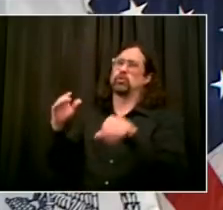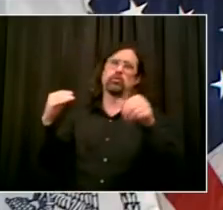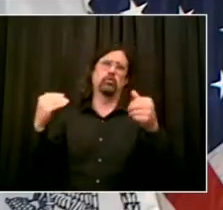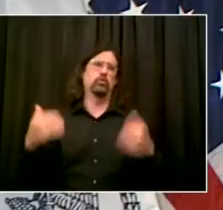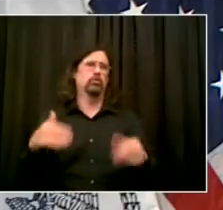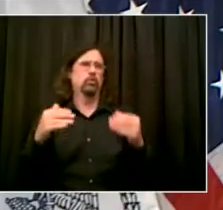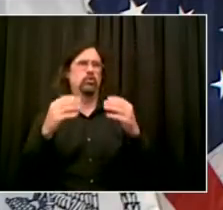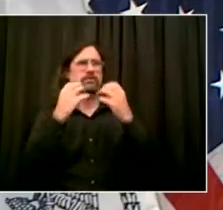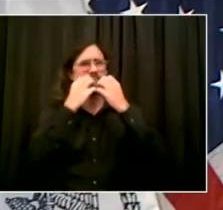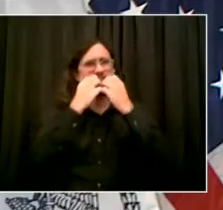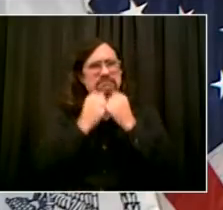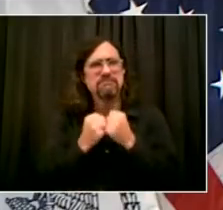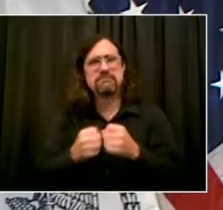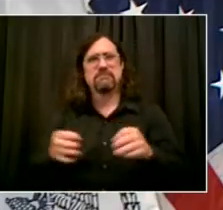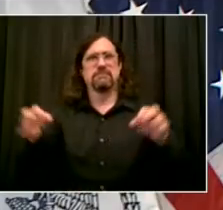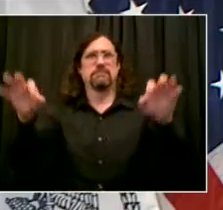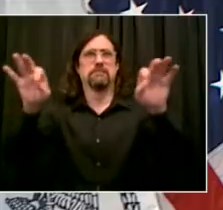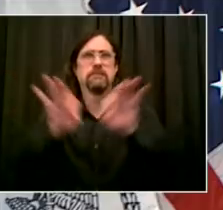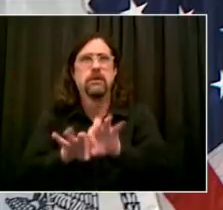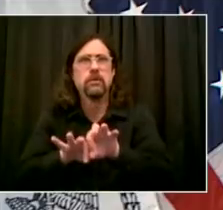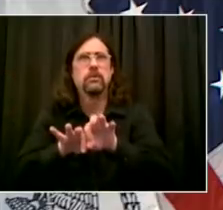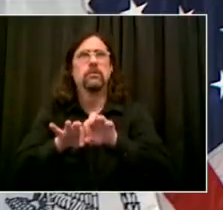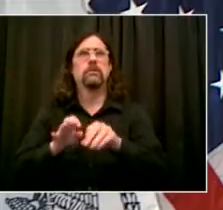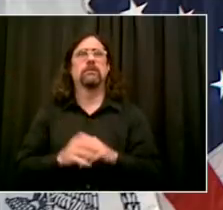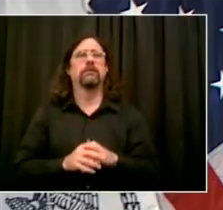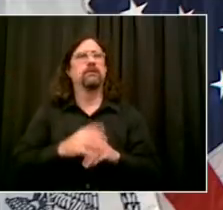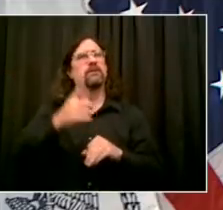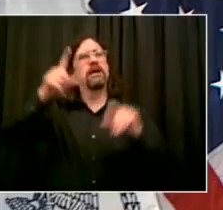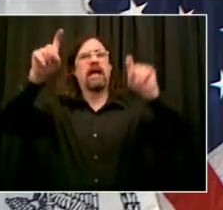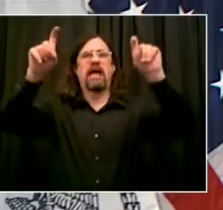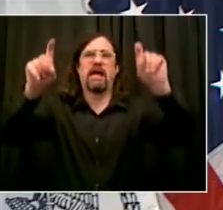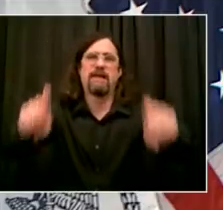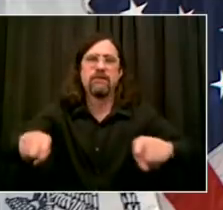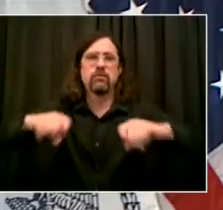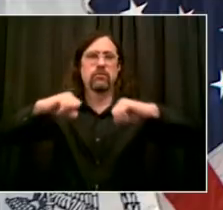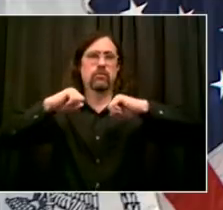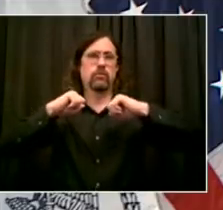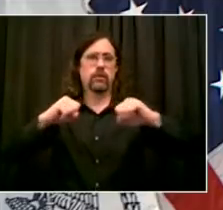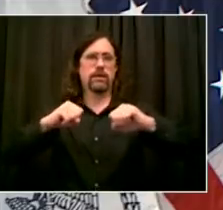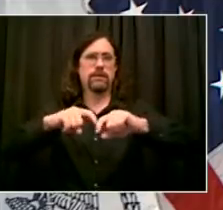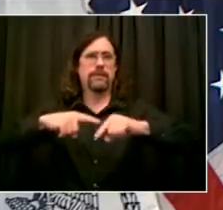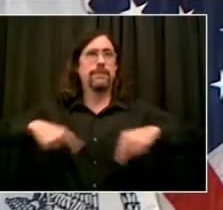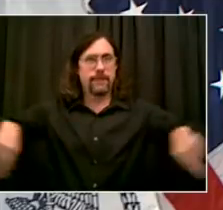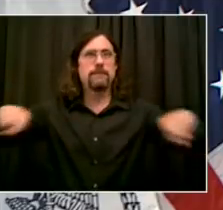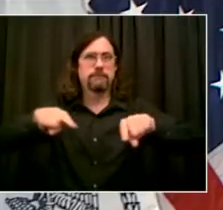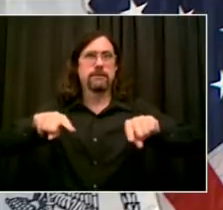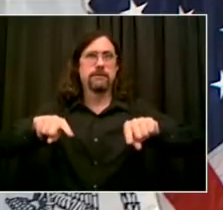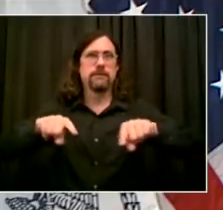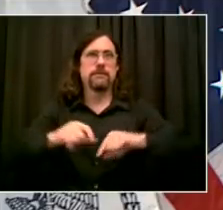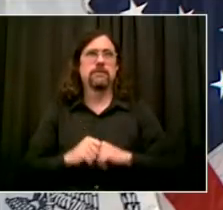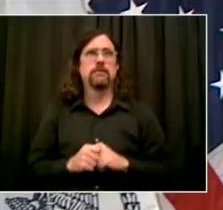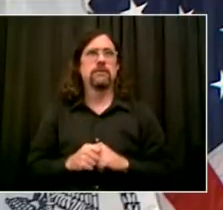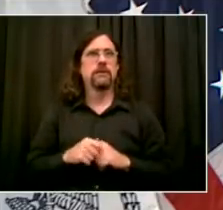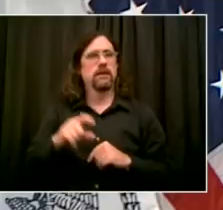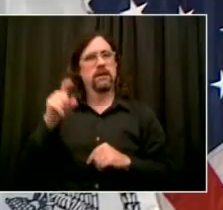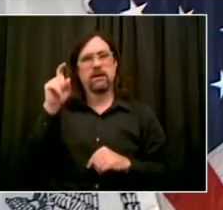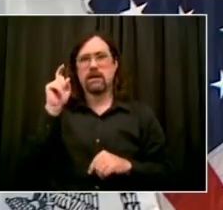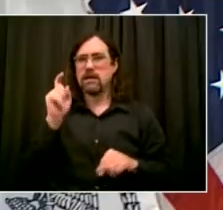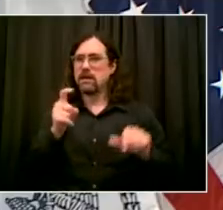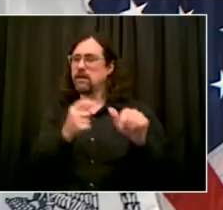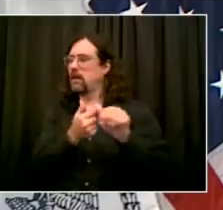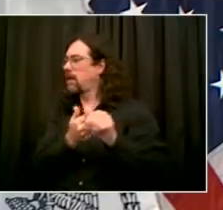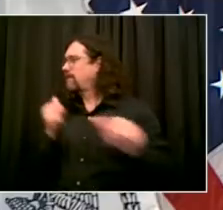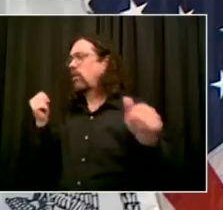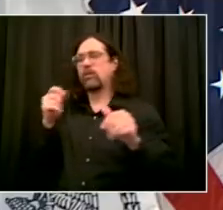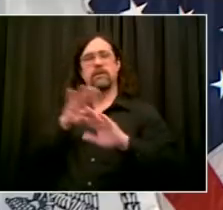God knows we have to avoid layoffs. So what I would say is if they really want to help us, help us get that long-term borrowing